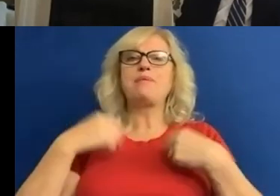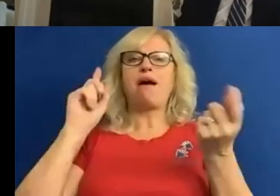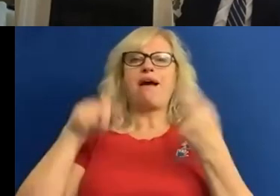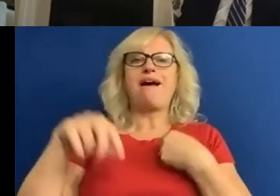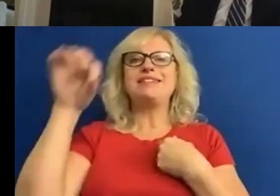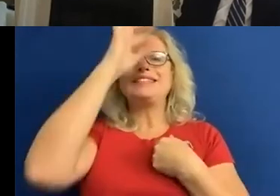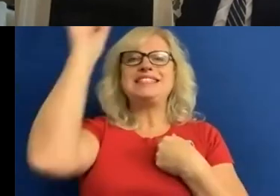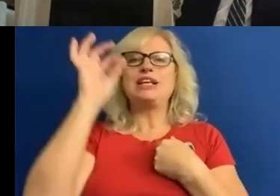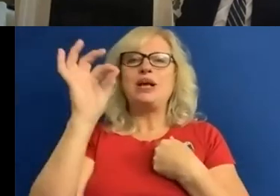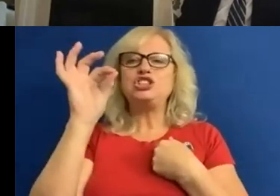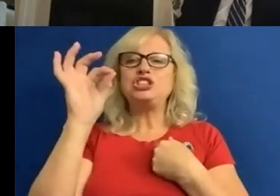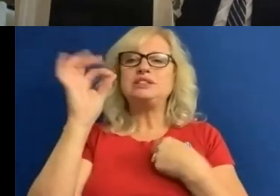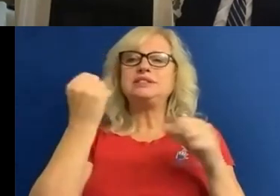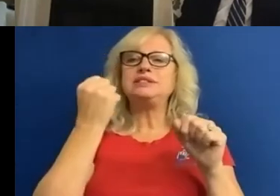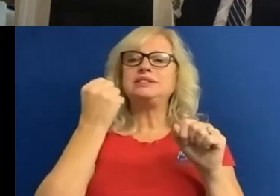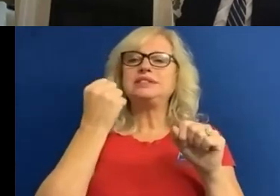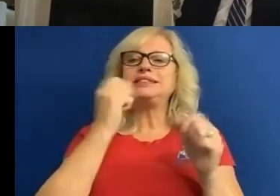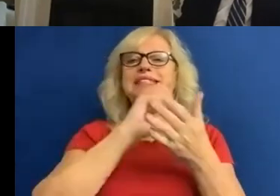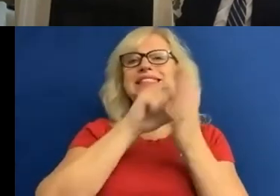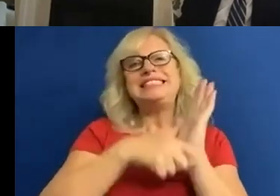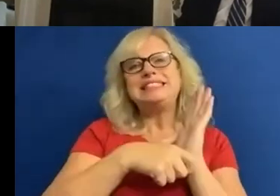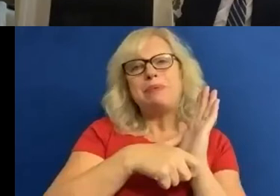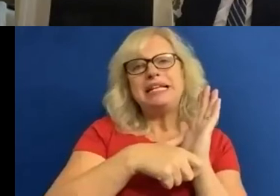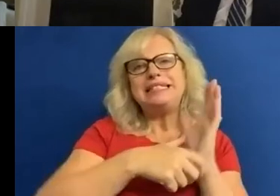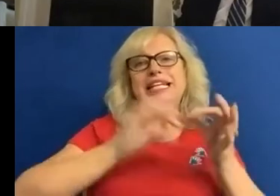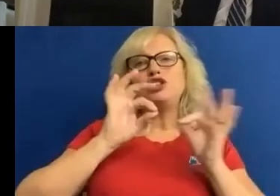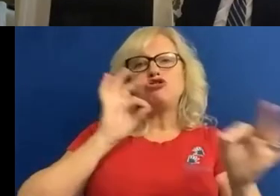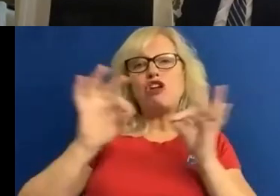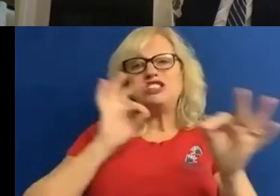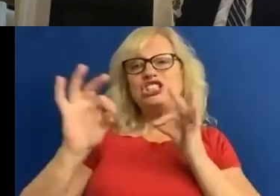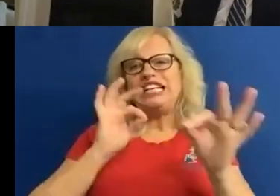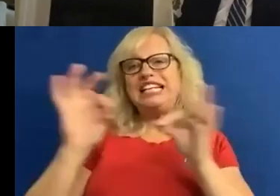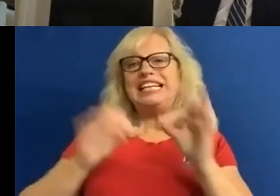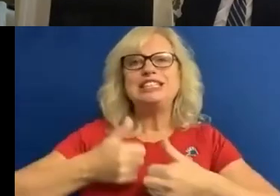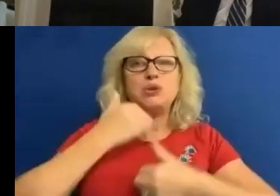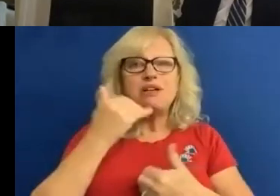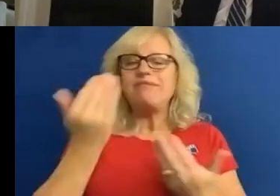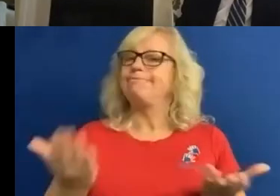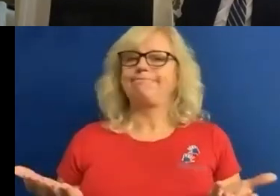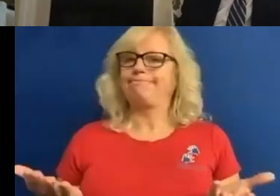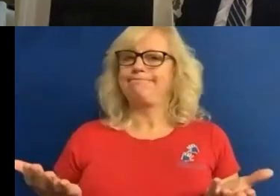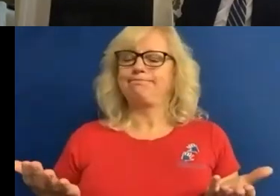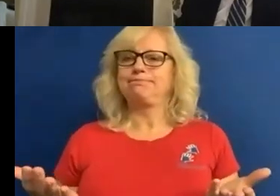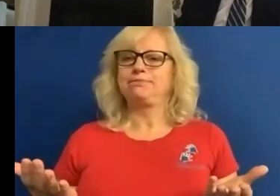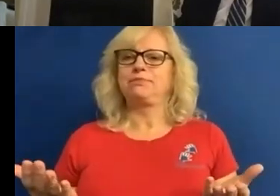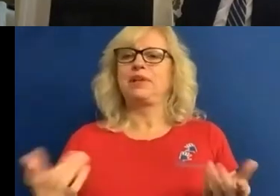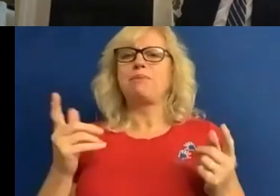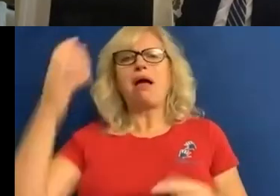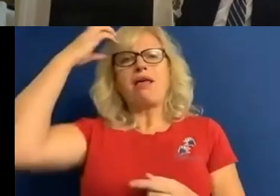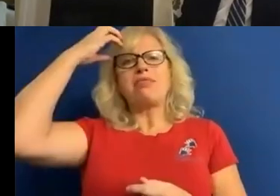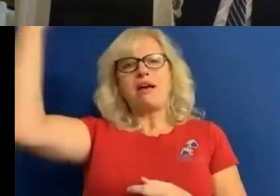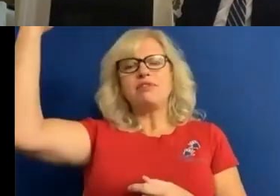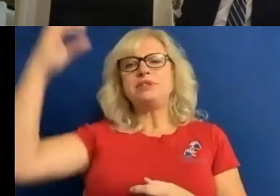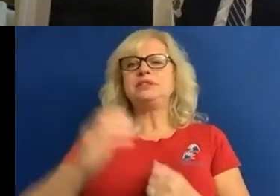does the disability strategy go far enough is well no, no it doesn't. But I think that the government really need to